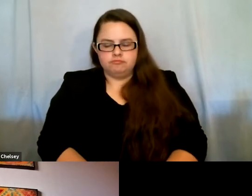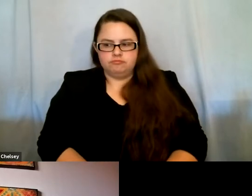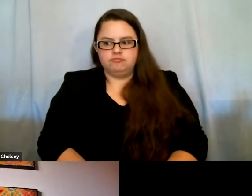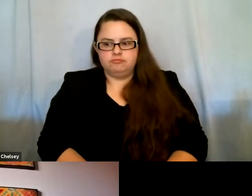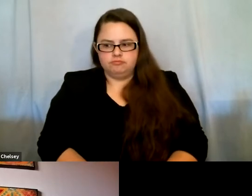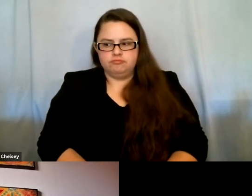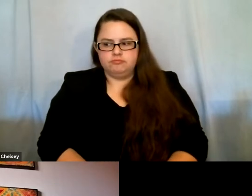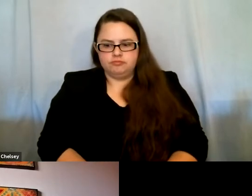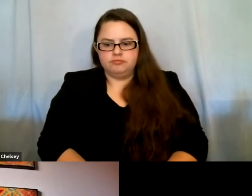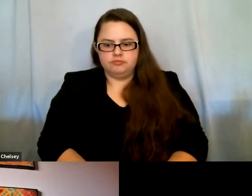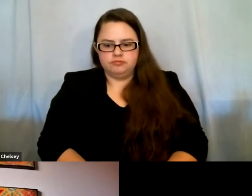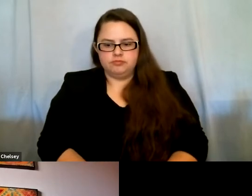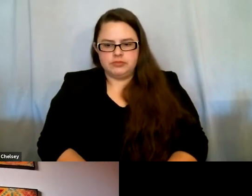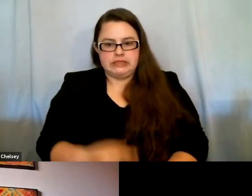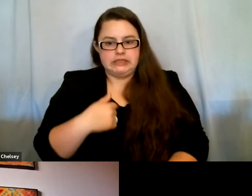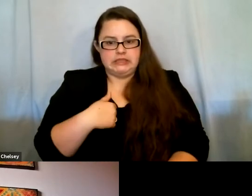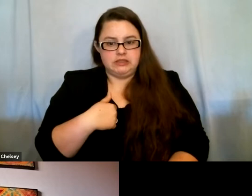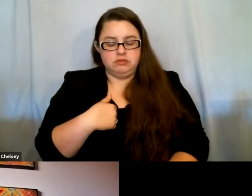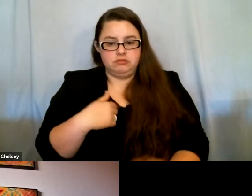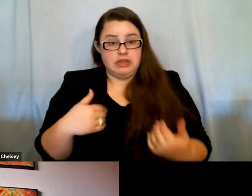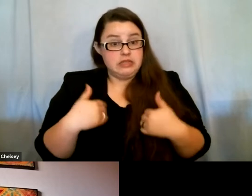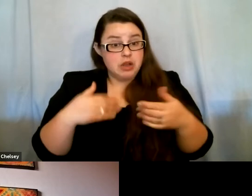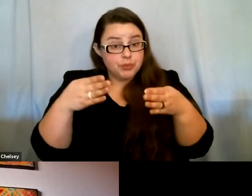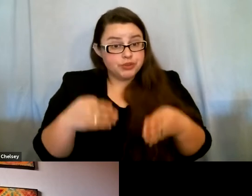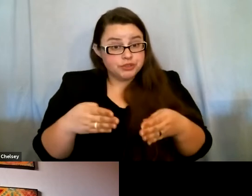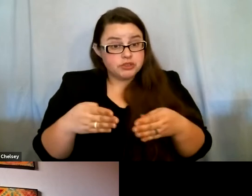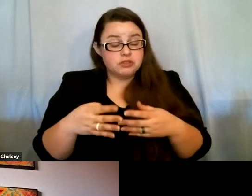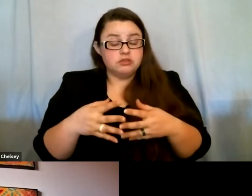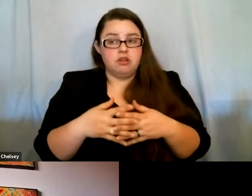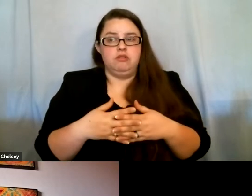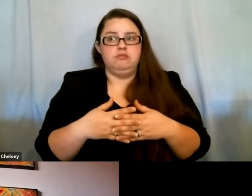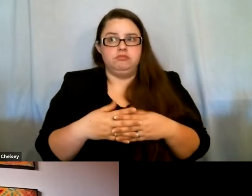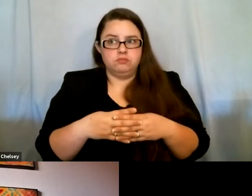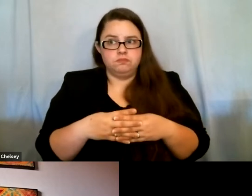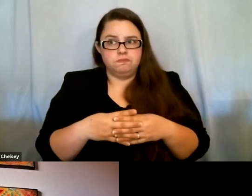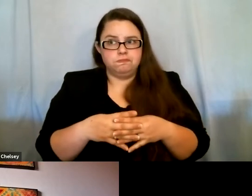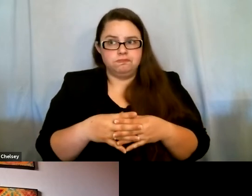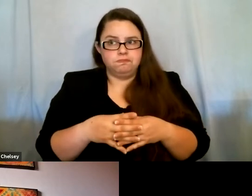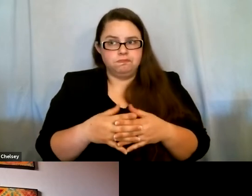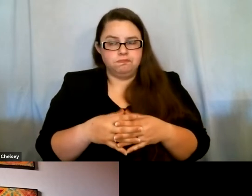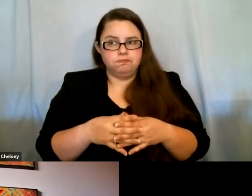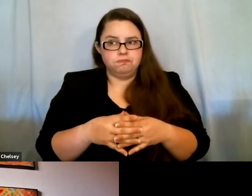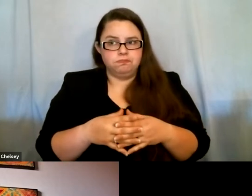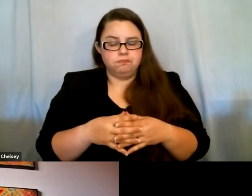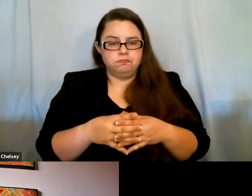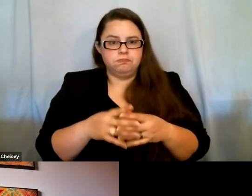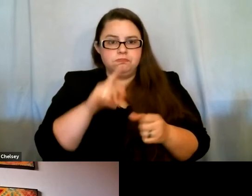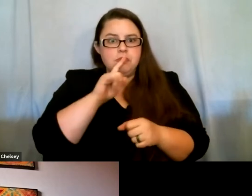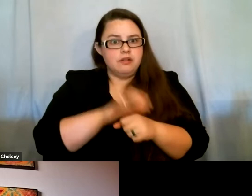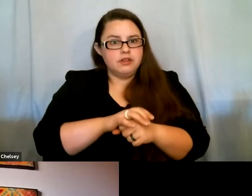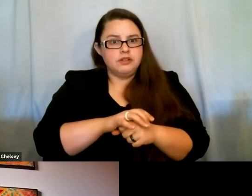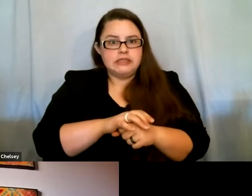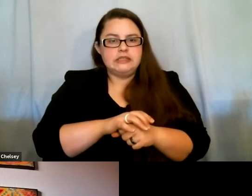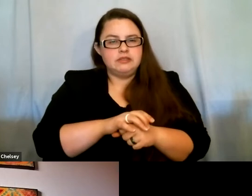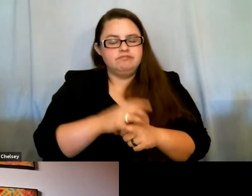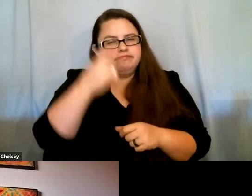That as a young person, you know, definitely mental health